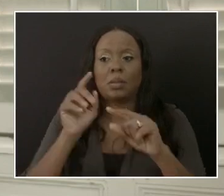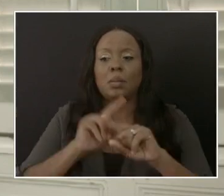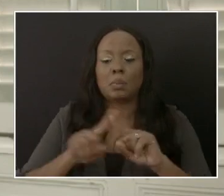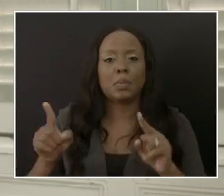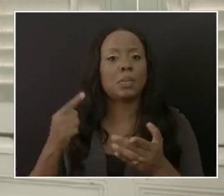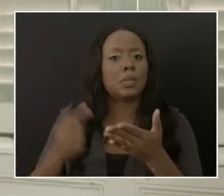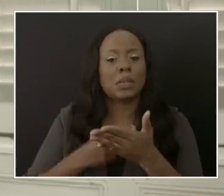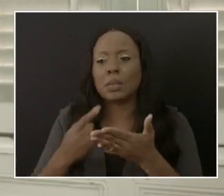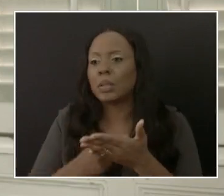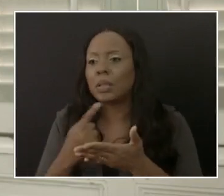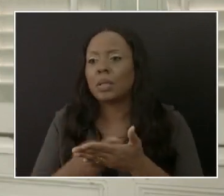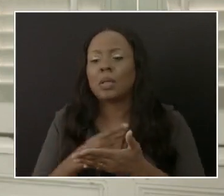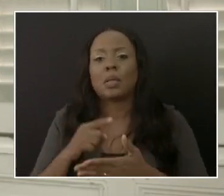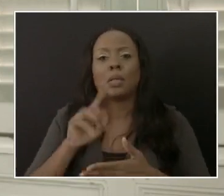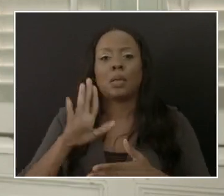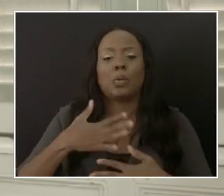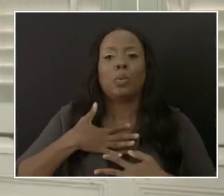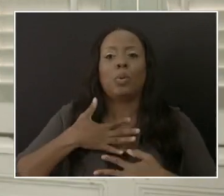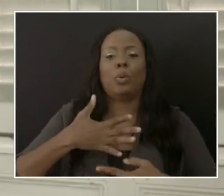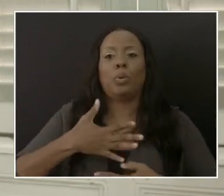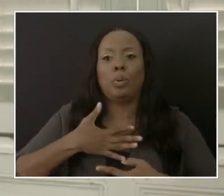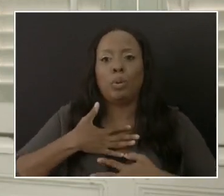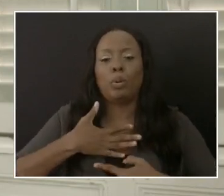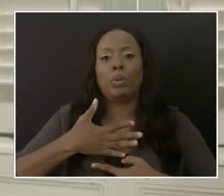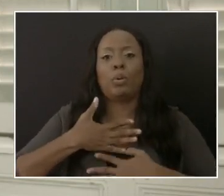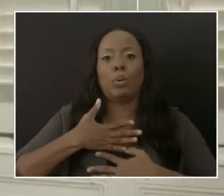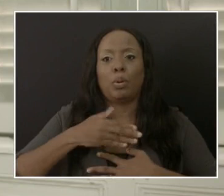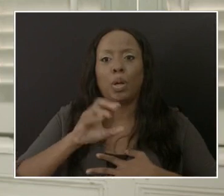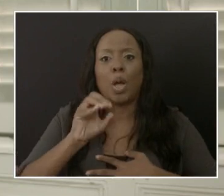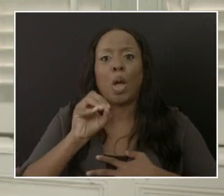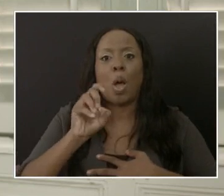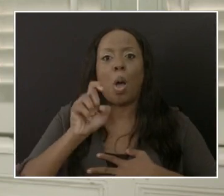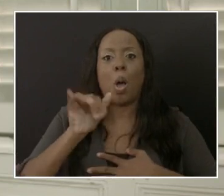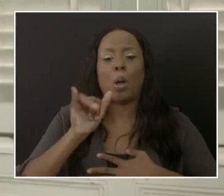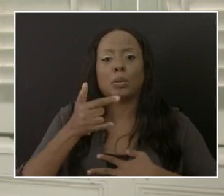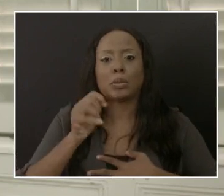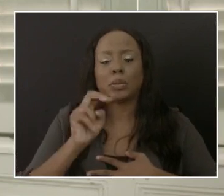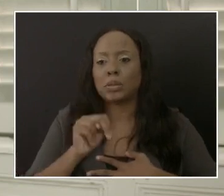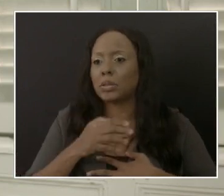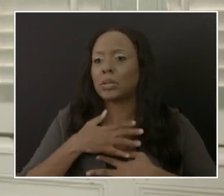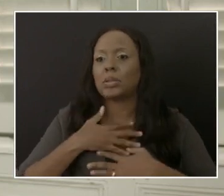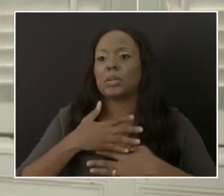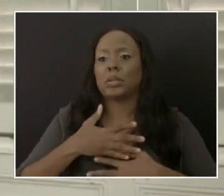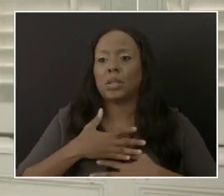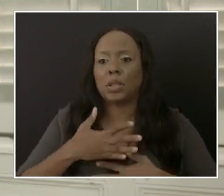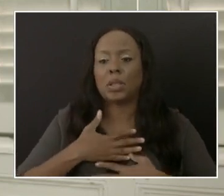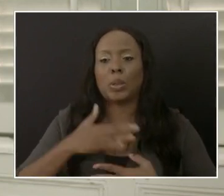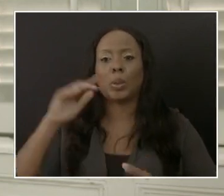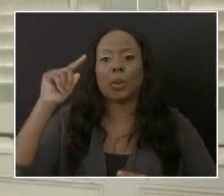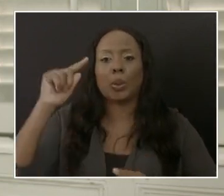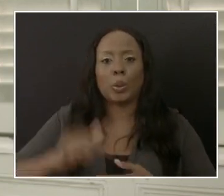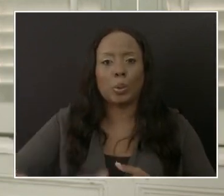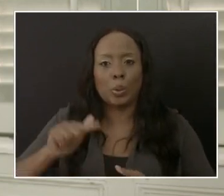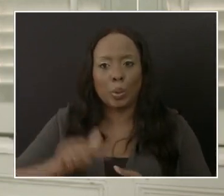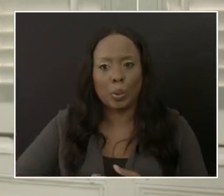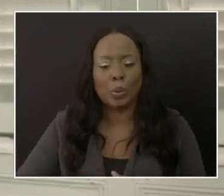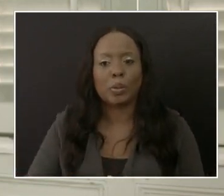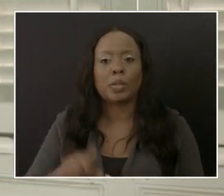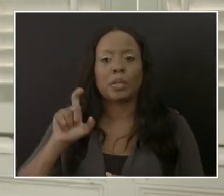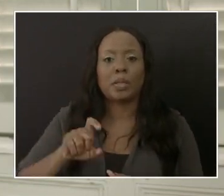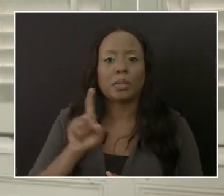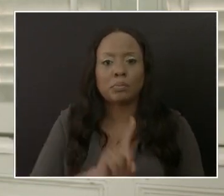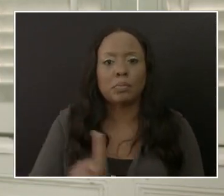And sometimes you're not even know, you don't even know that this is happening. If you do not come forward for care, come forward for testing. It may,